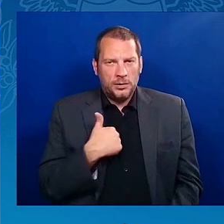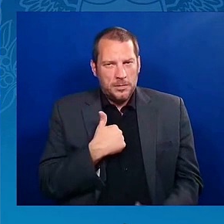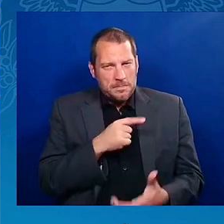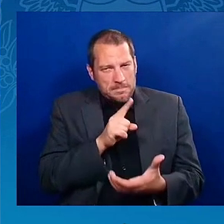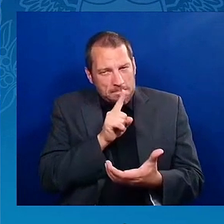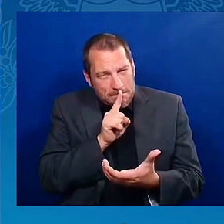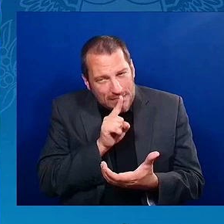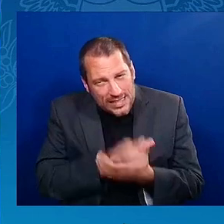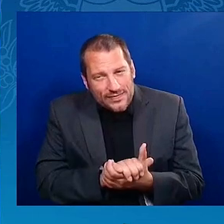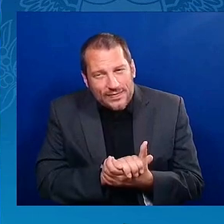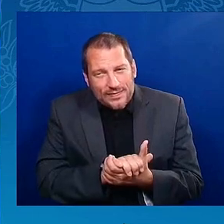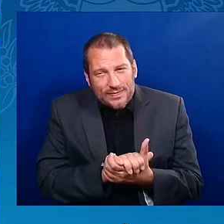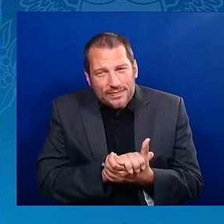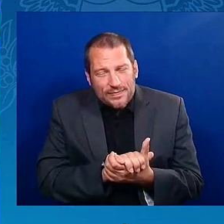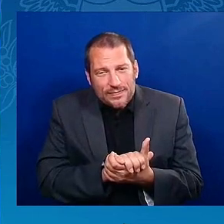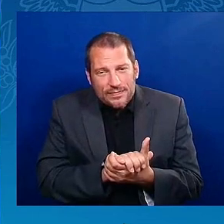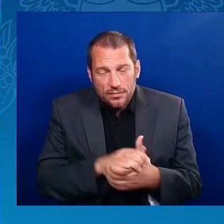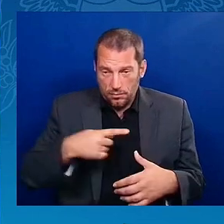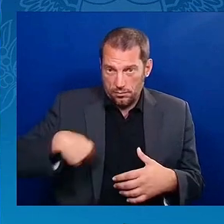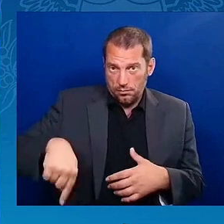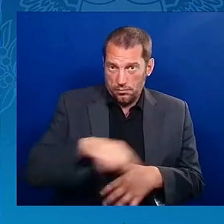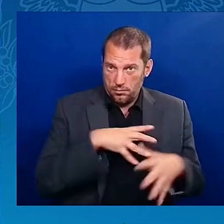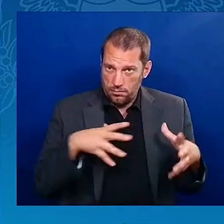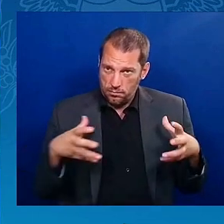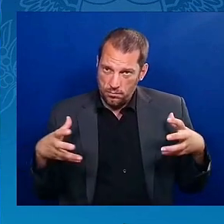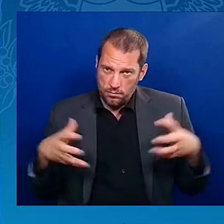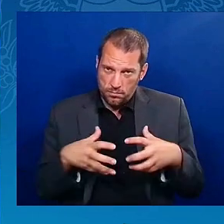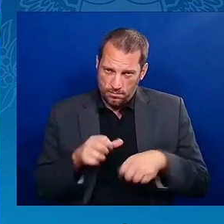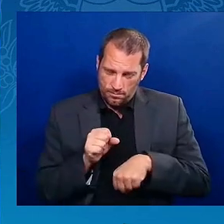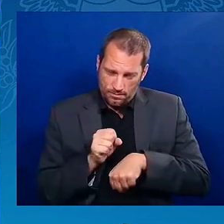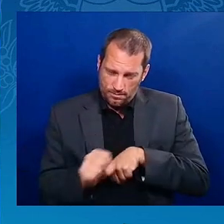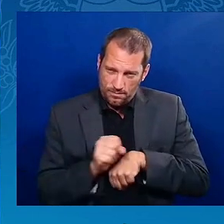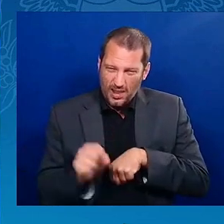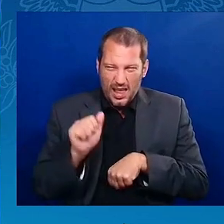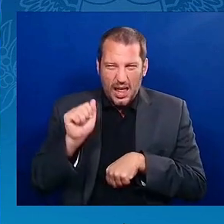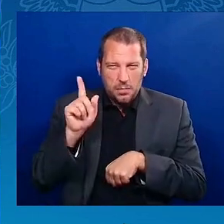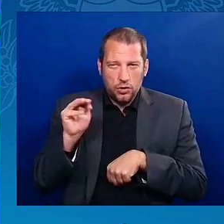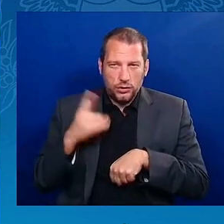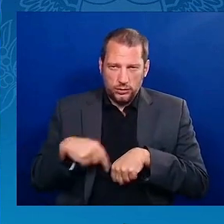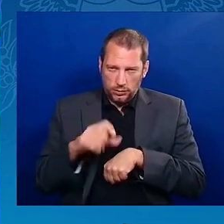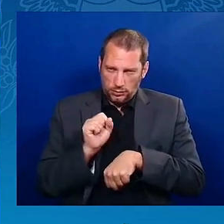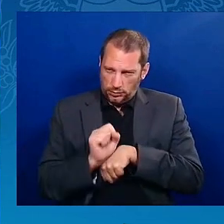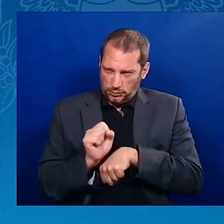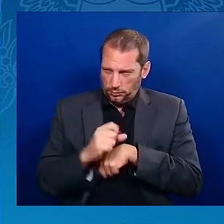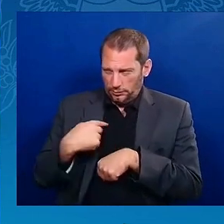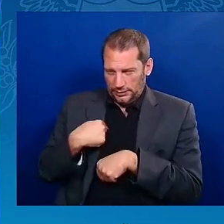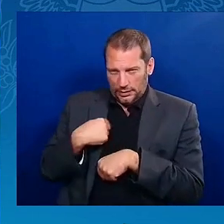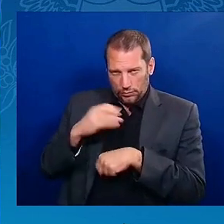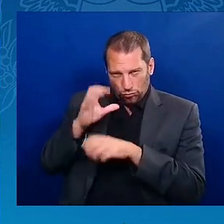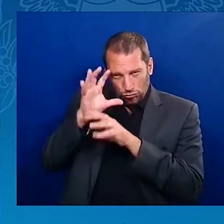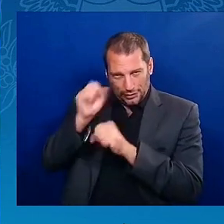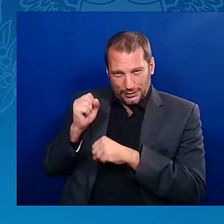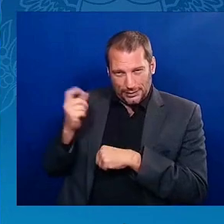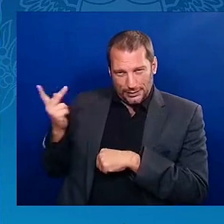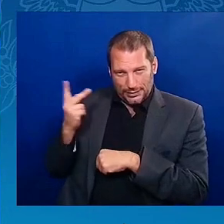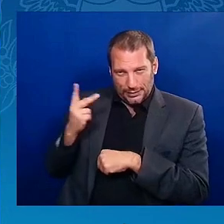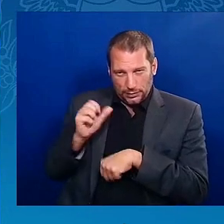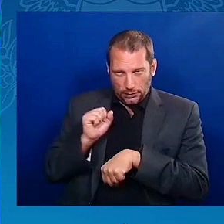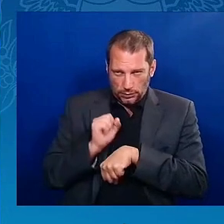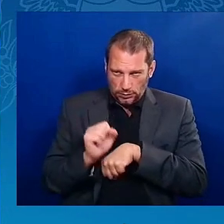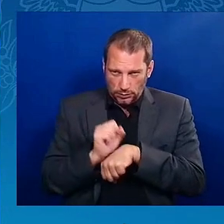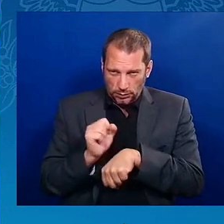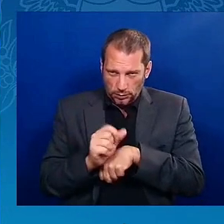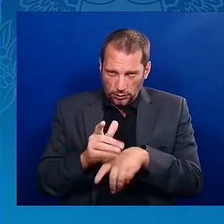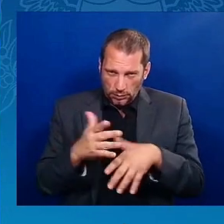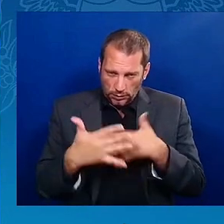that our administration is doing, that President Biden and I are doing, in order for it to be real, it's got to hit the streets. And the only